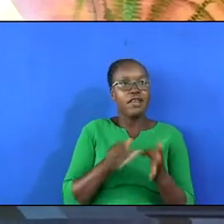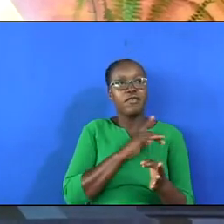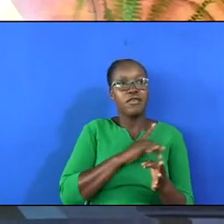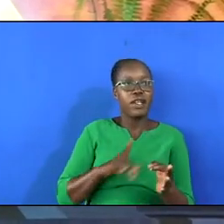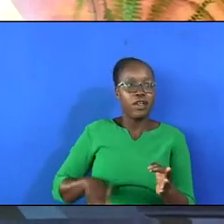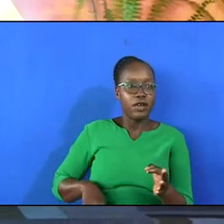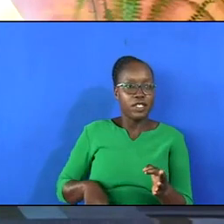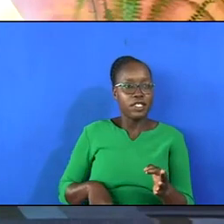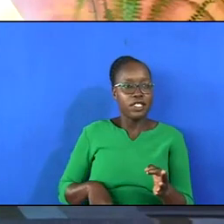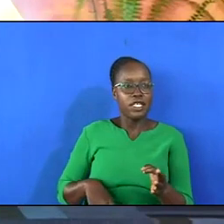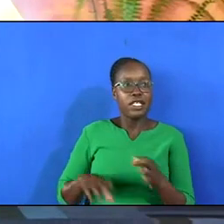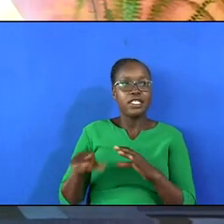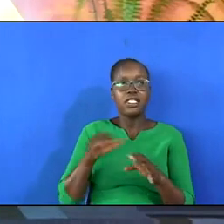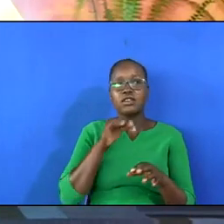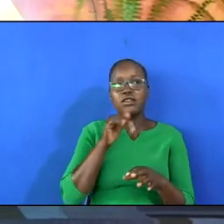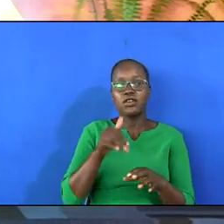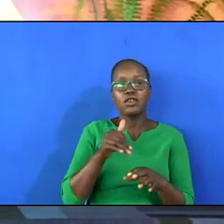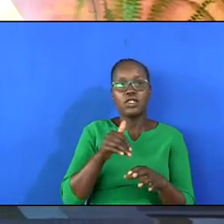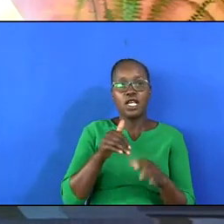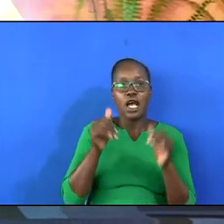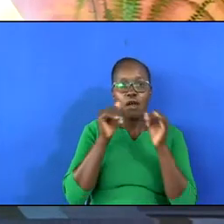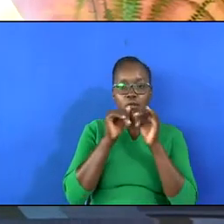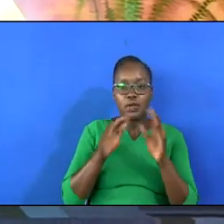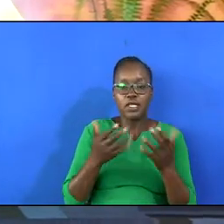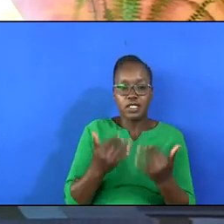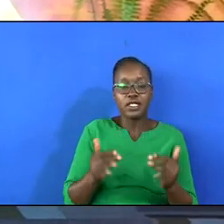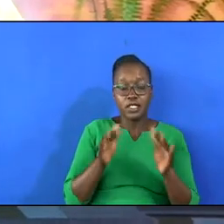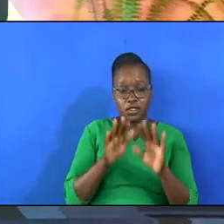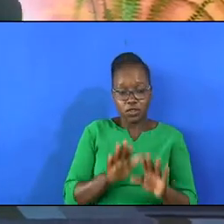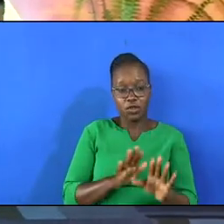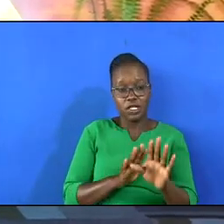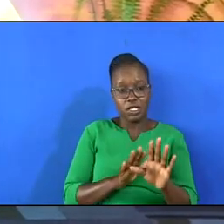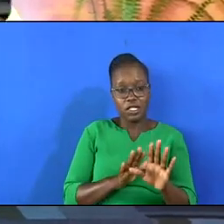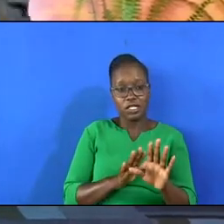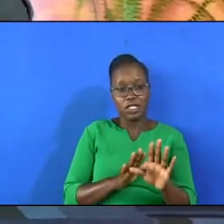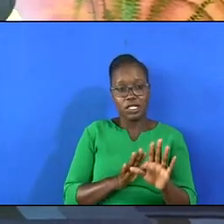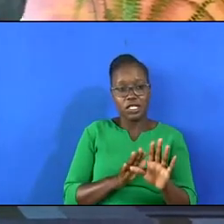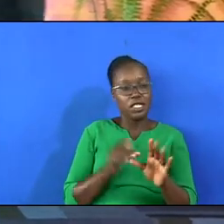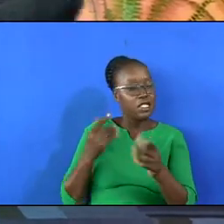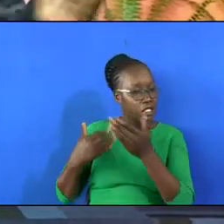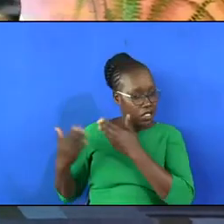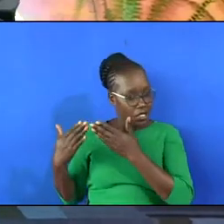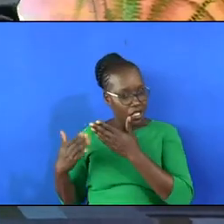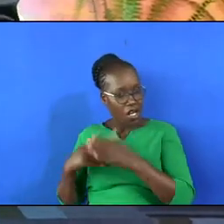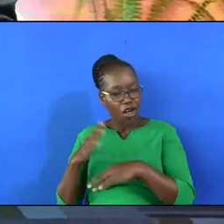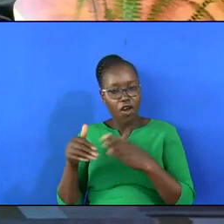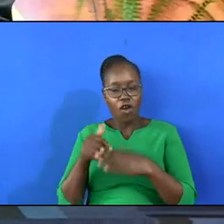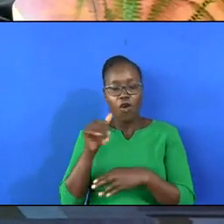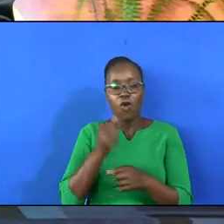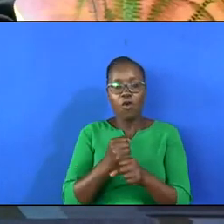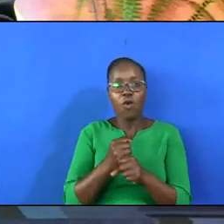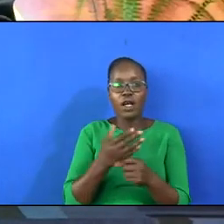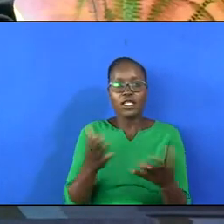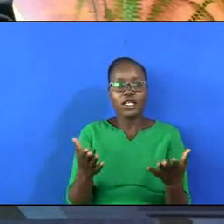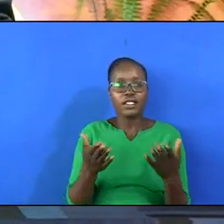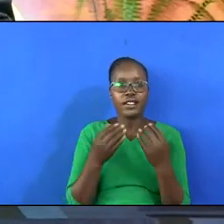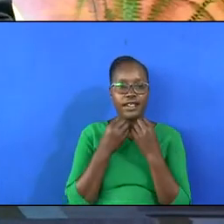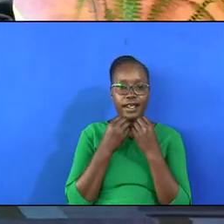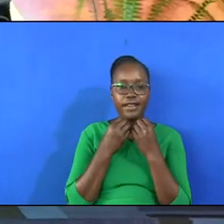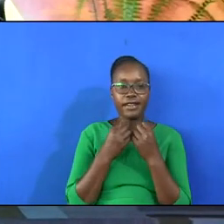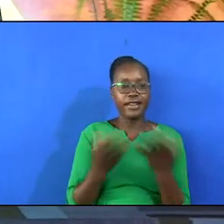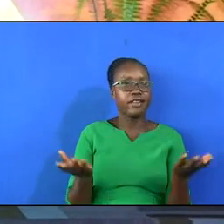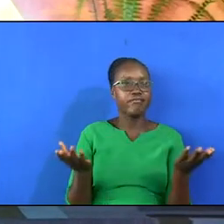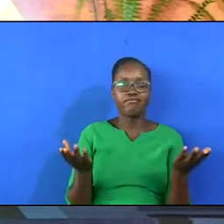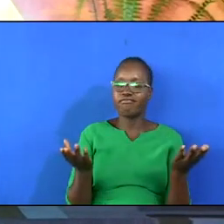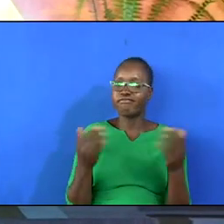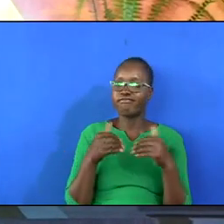does not bless the children and your genealogy, all that work will be sold at a